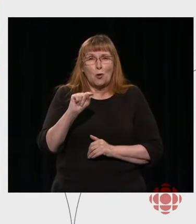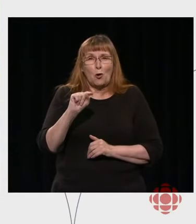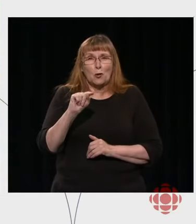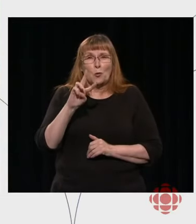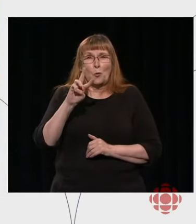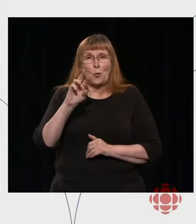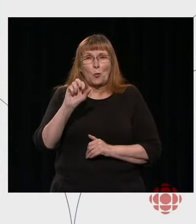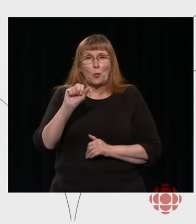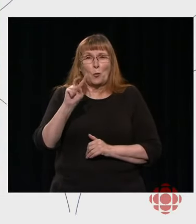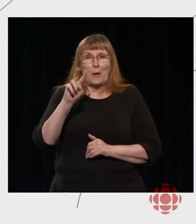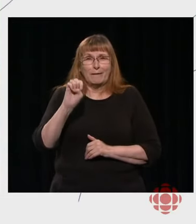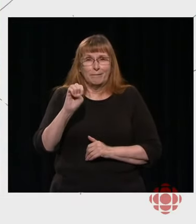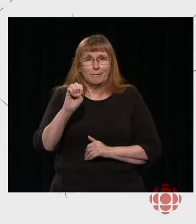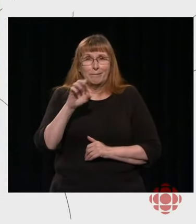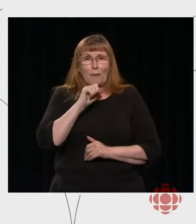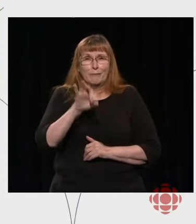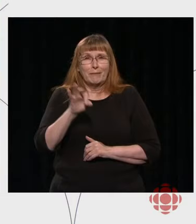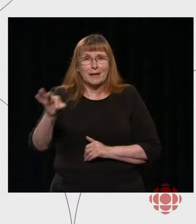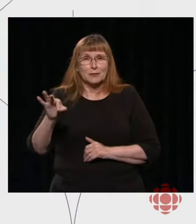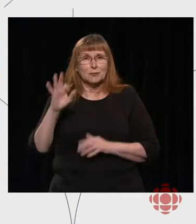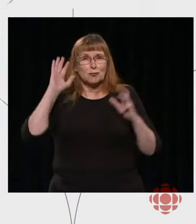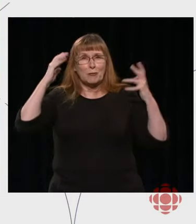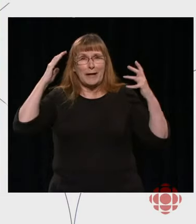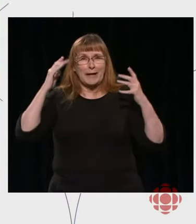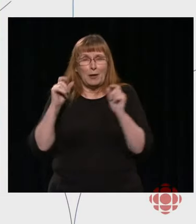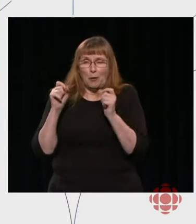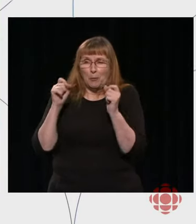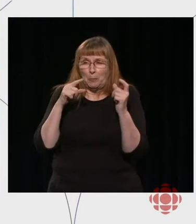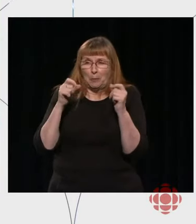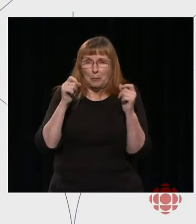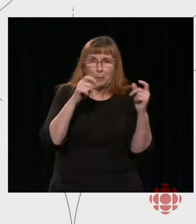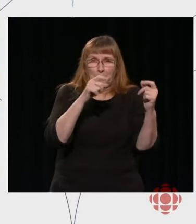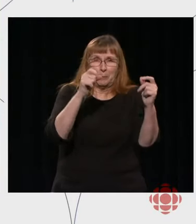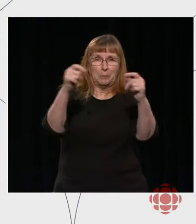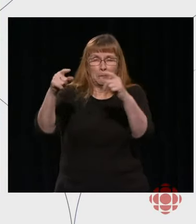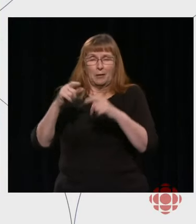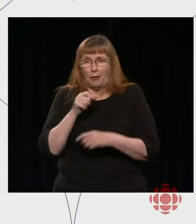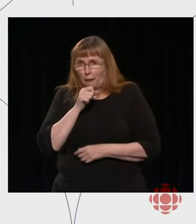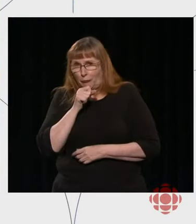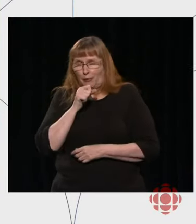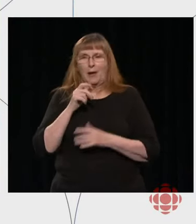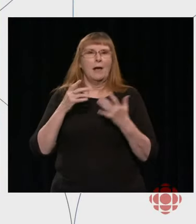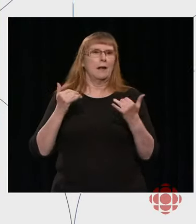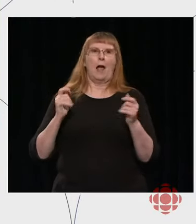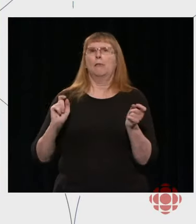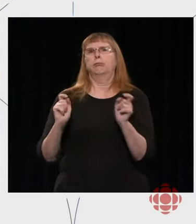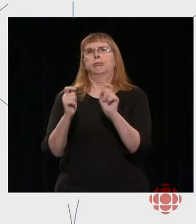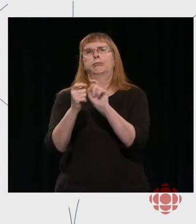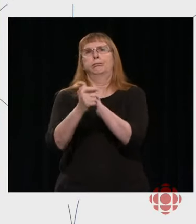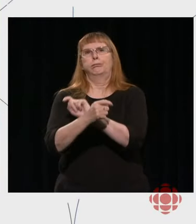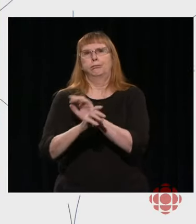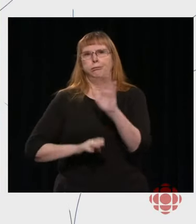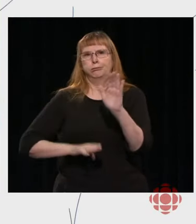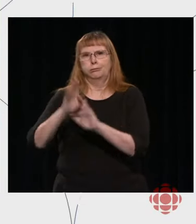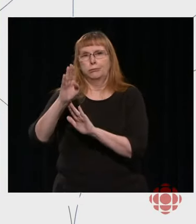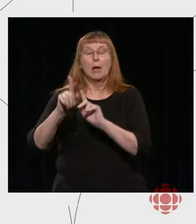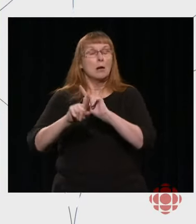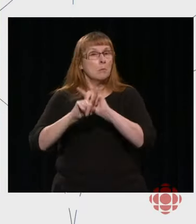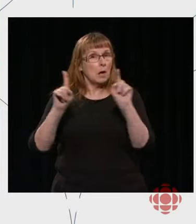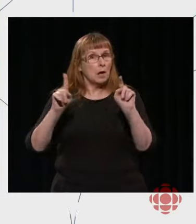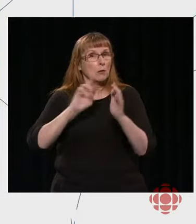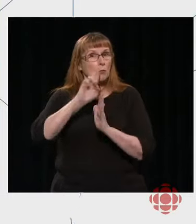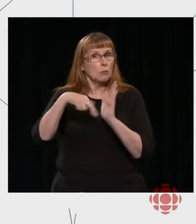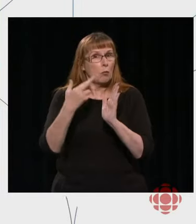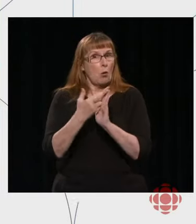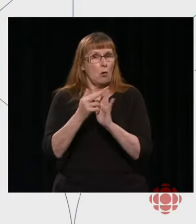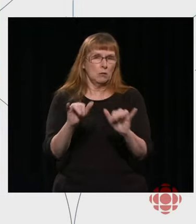times change and technology evolves. What has remained constant is the importance of its mandate to inform